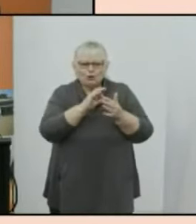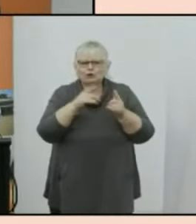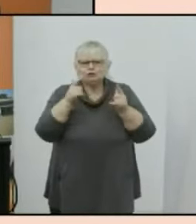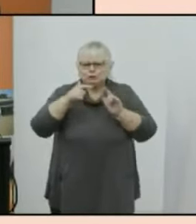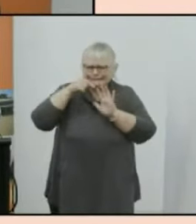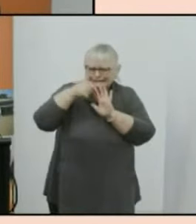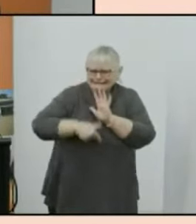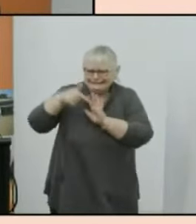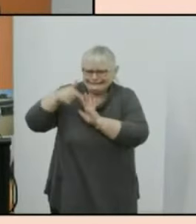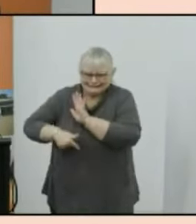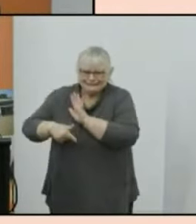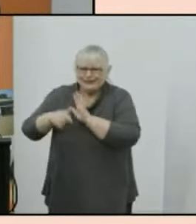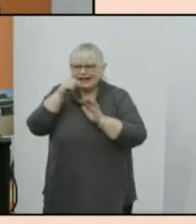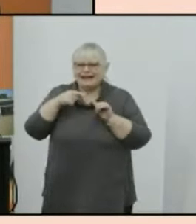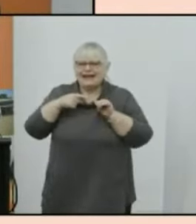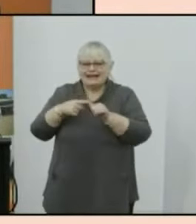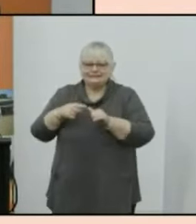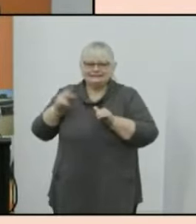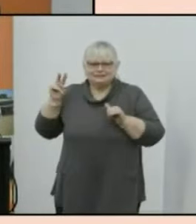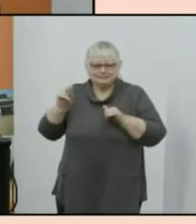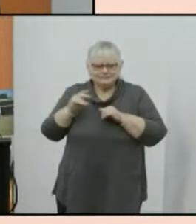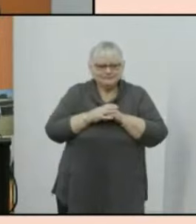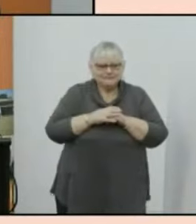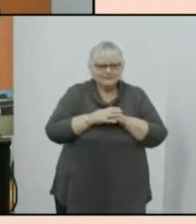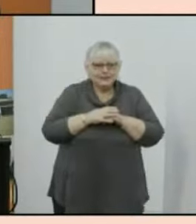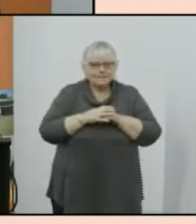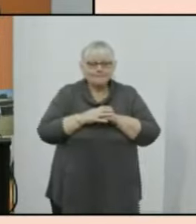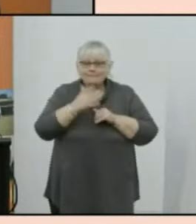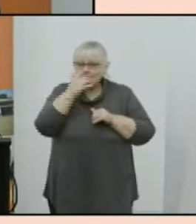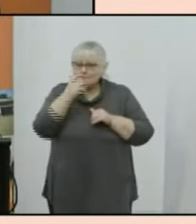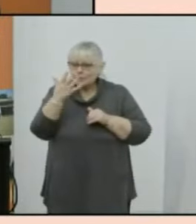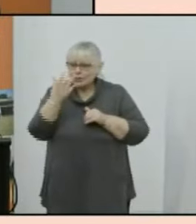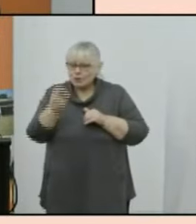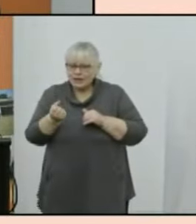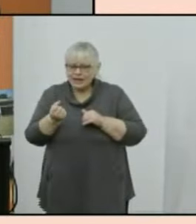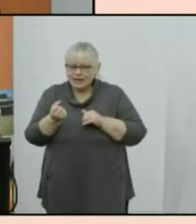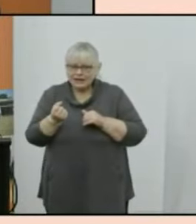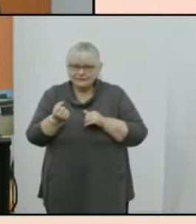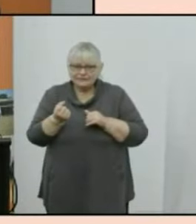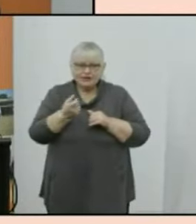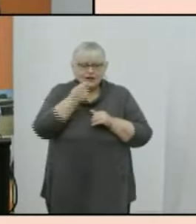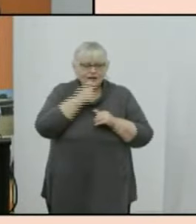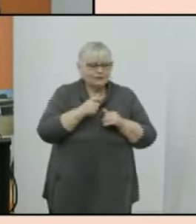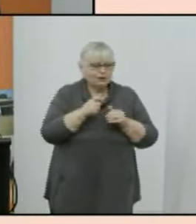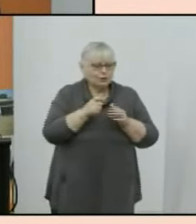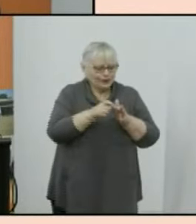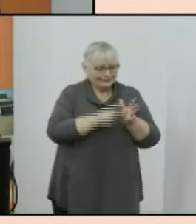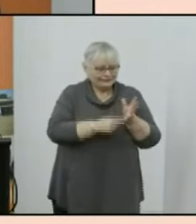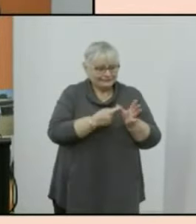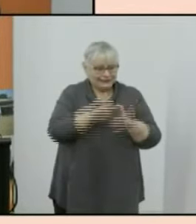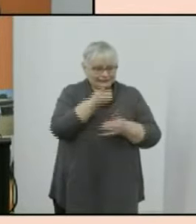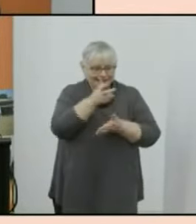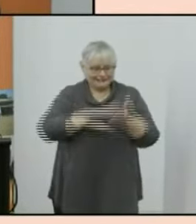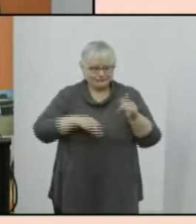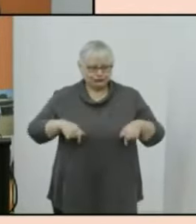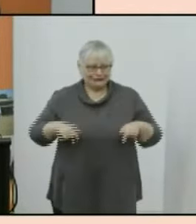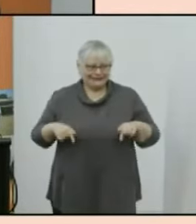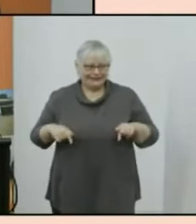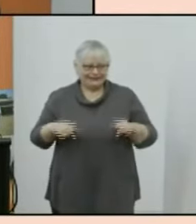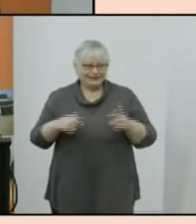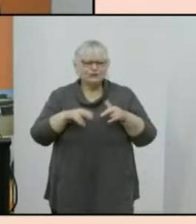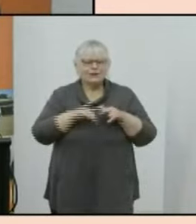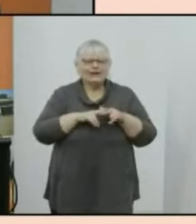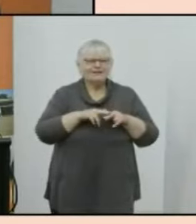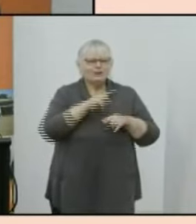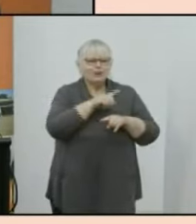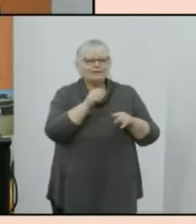panelists david and theresa this morning we're also fortunate enough to have quite a few data experts in the theatre today so for those